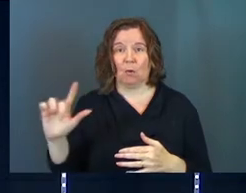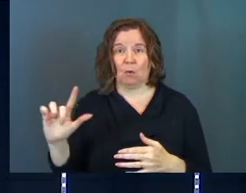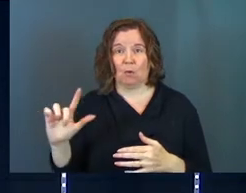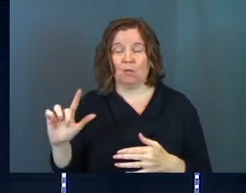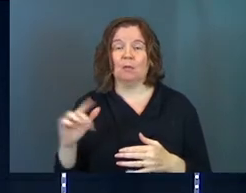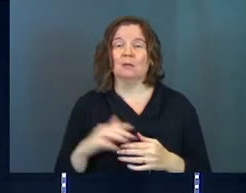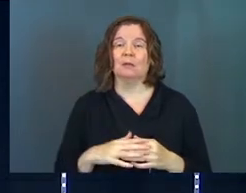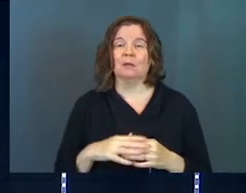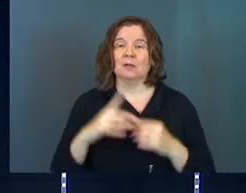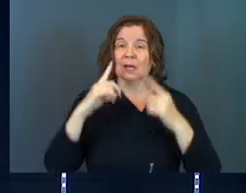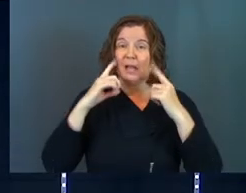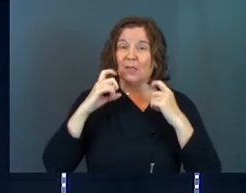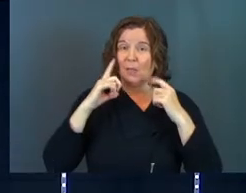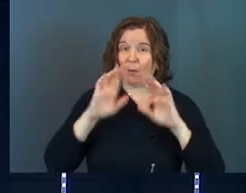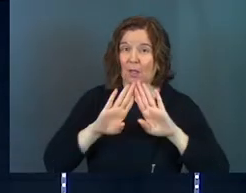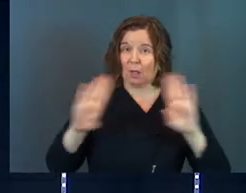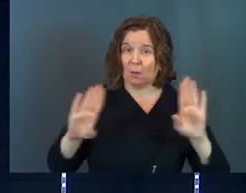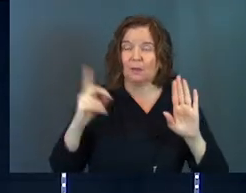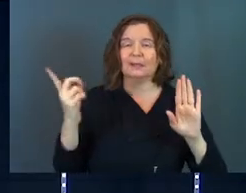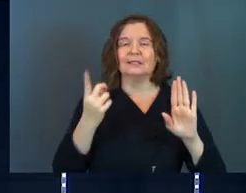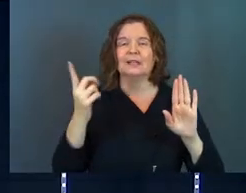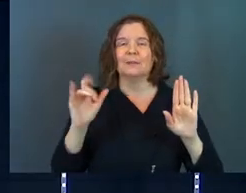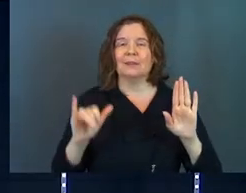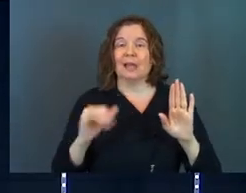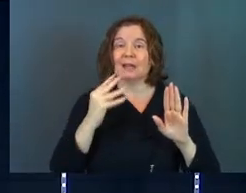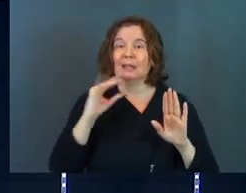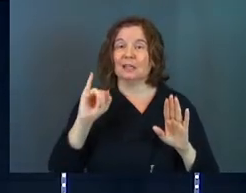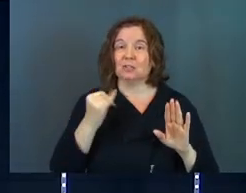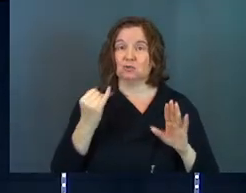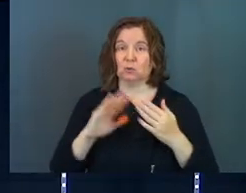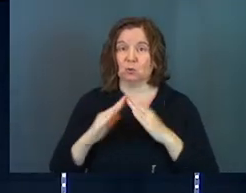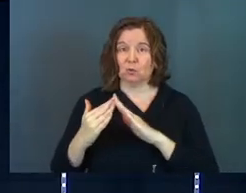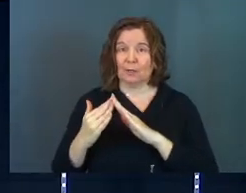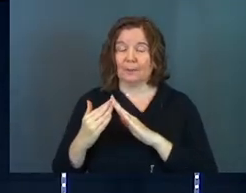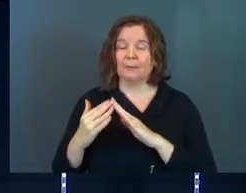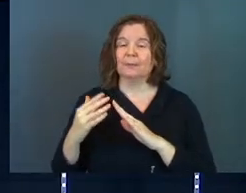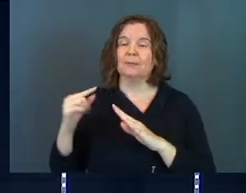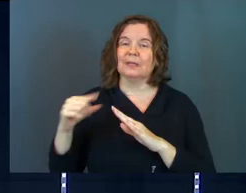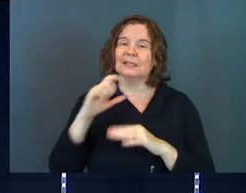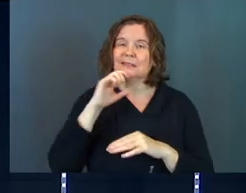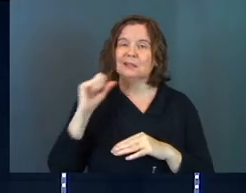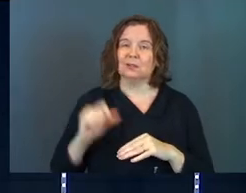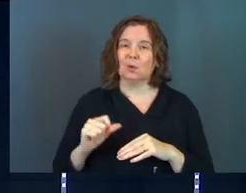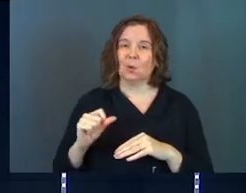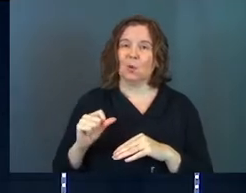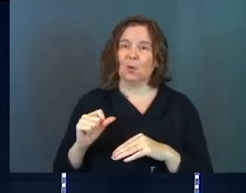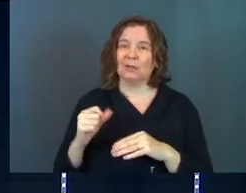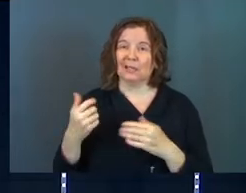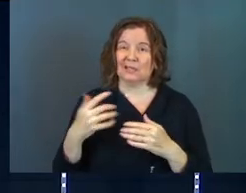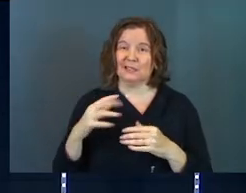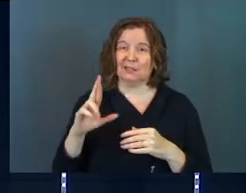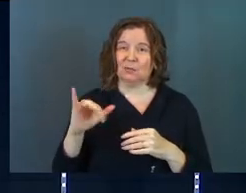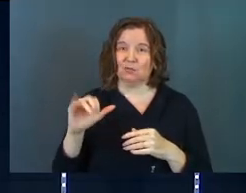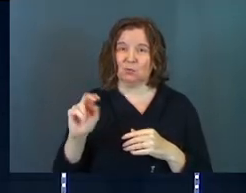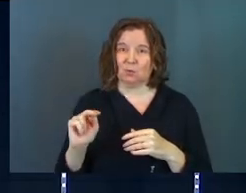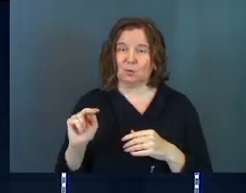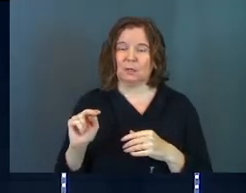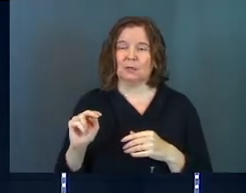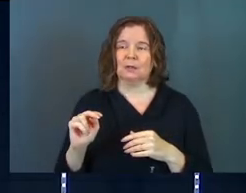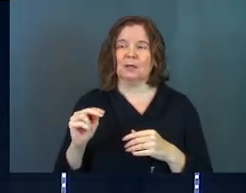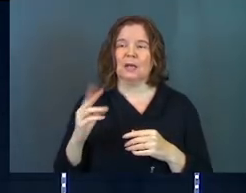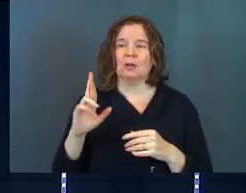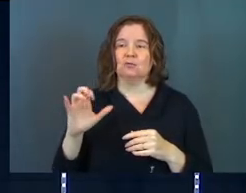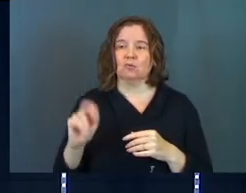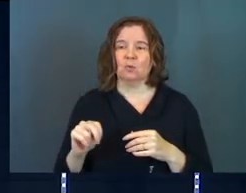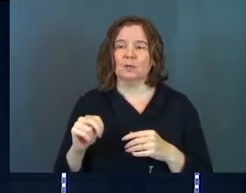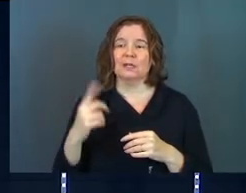The Wailing Wall is something that in Jerusalem, it's an old relic. It's a ruin. And it's a